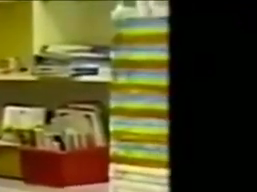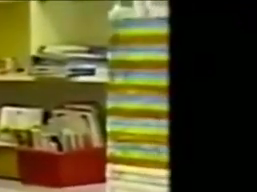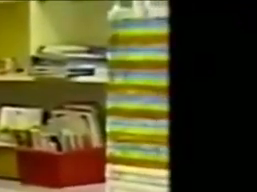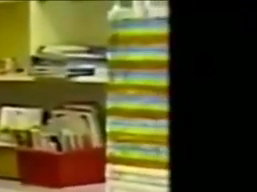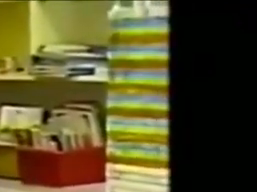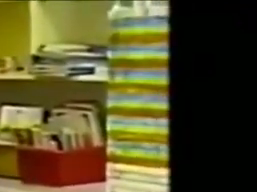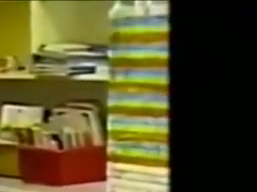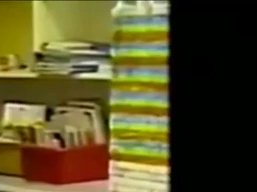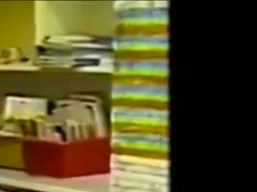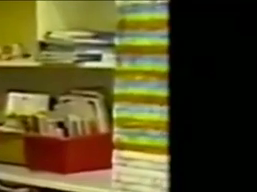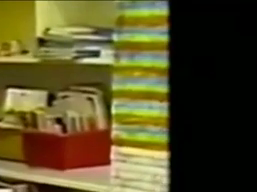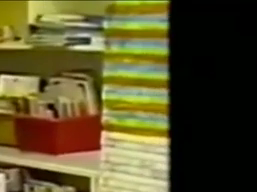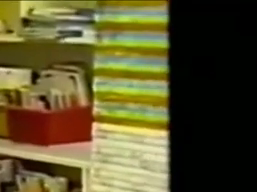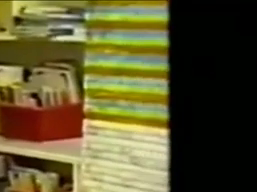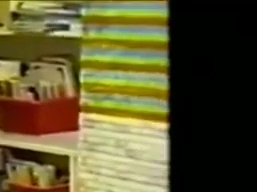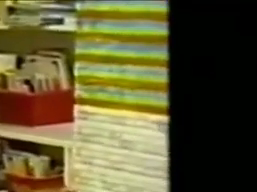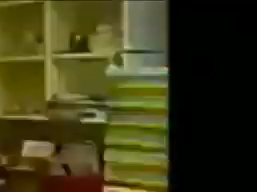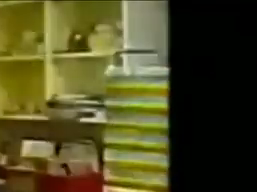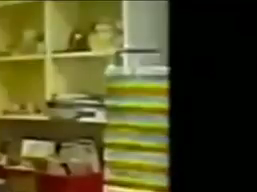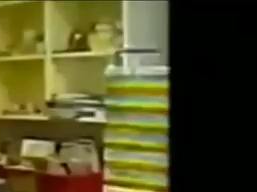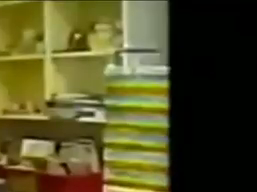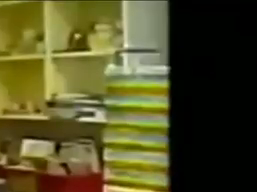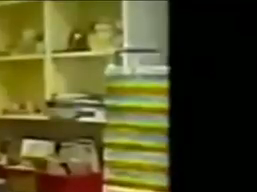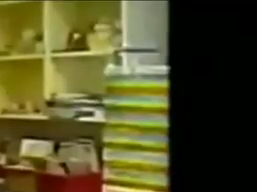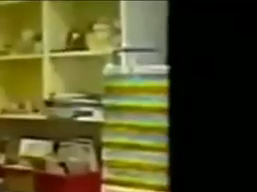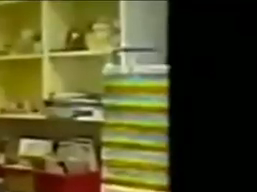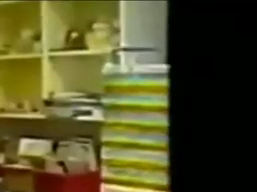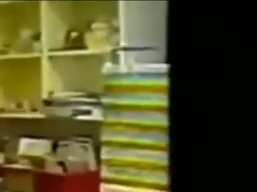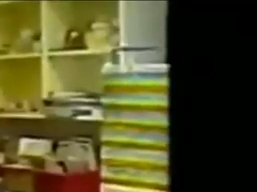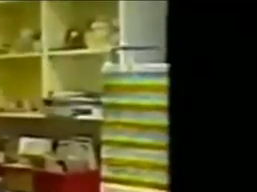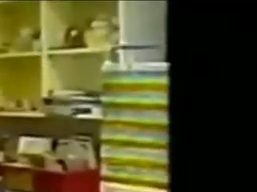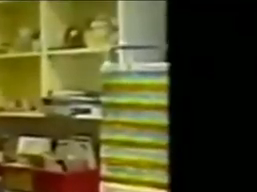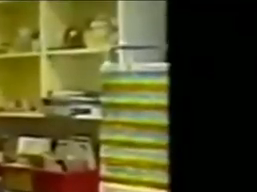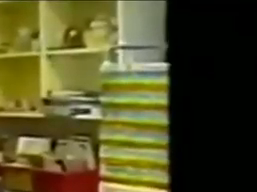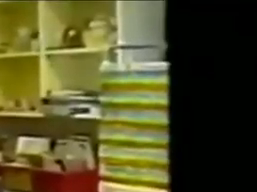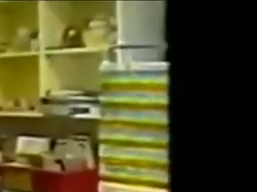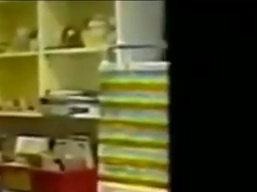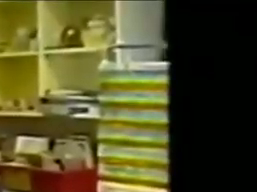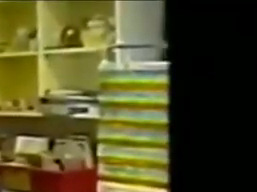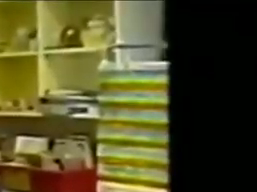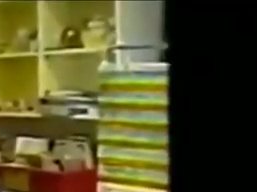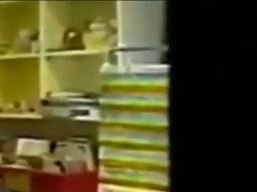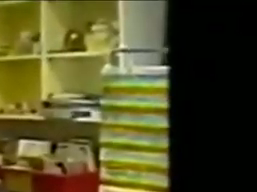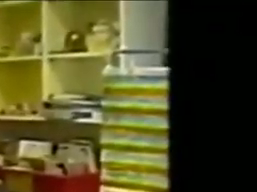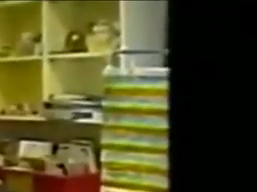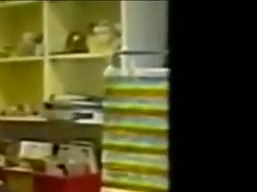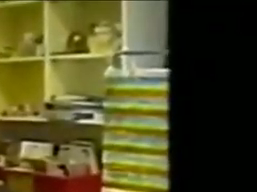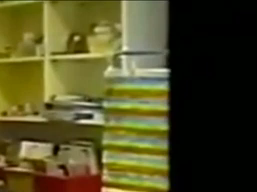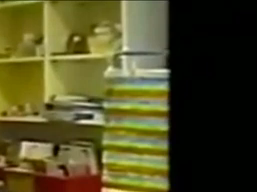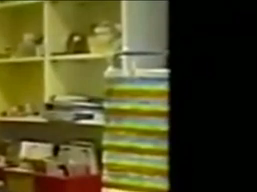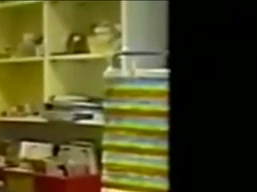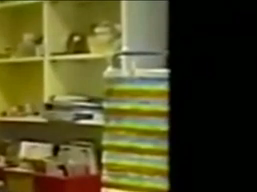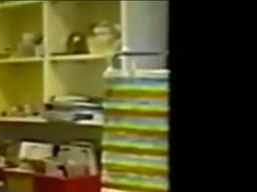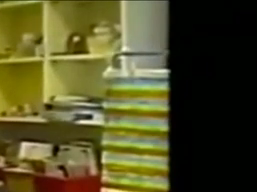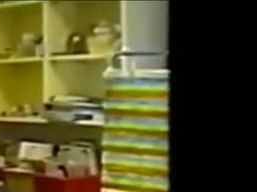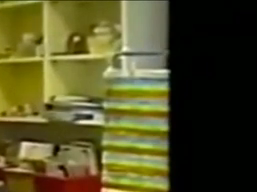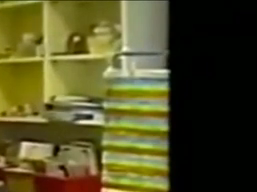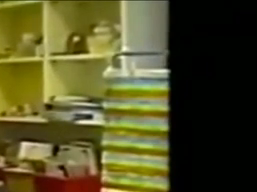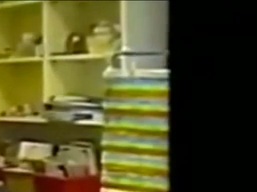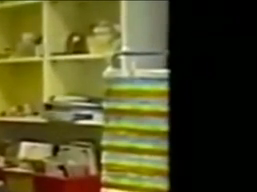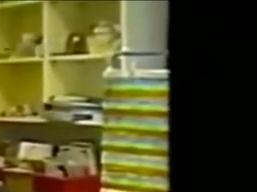Thank you, Karina. I just wanted to mention something that Megan and I talked about yesterday.